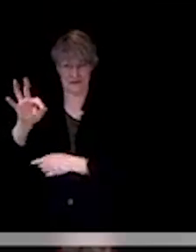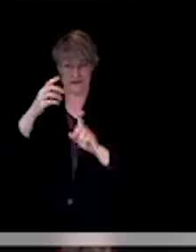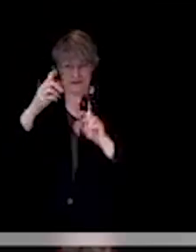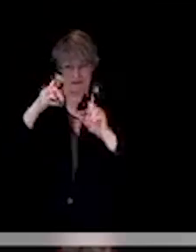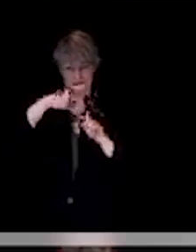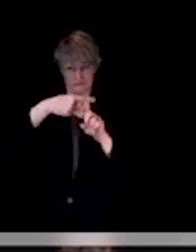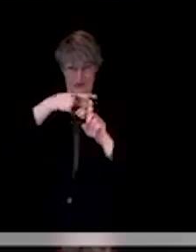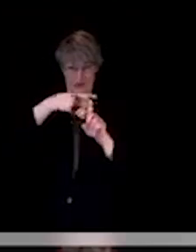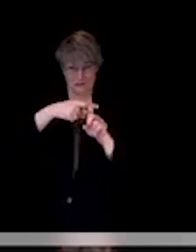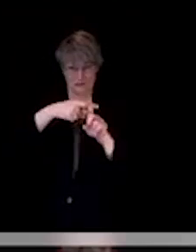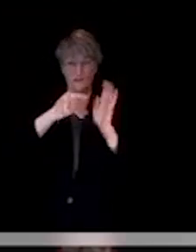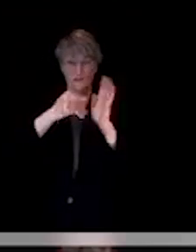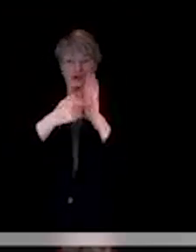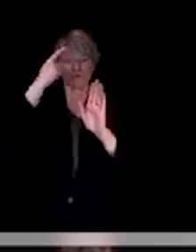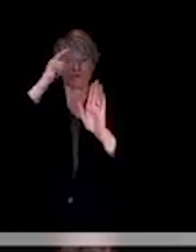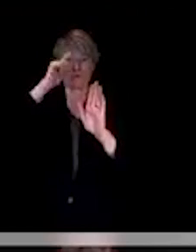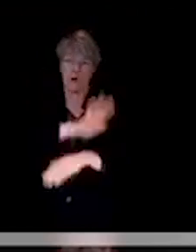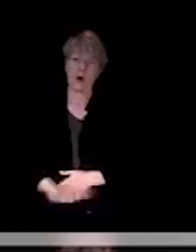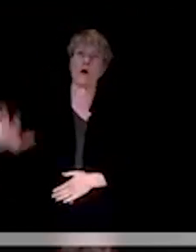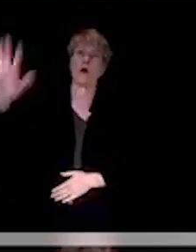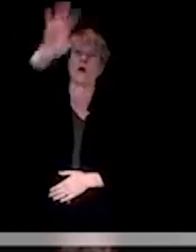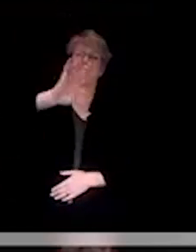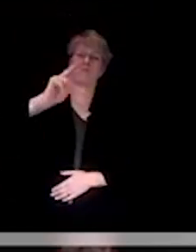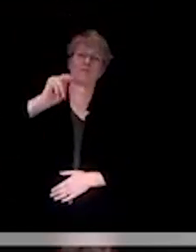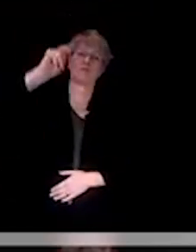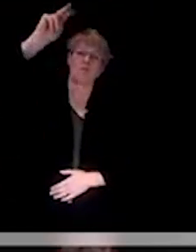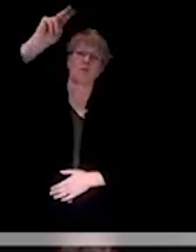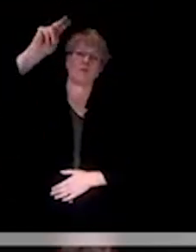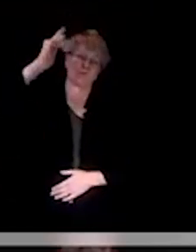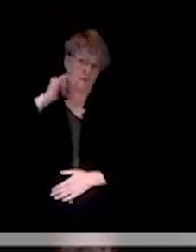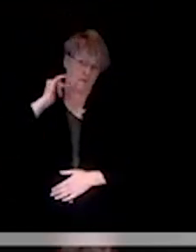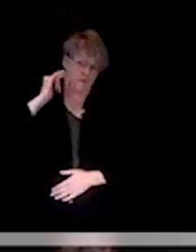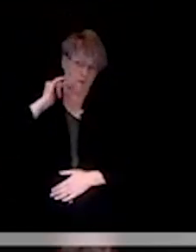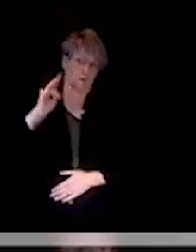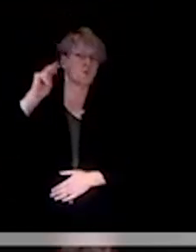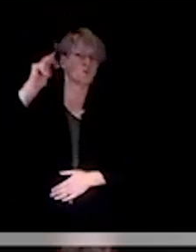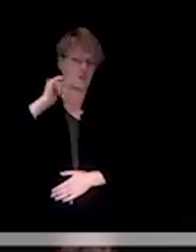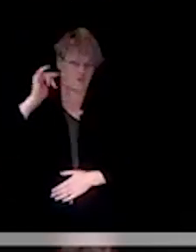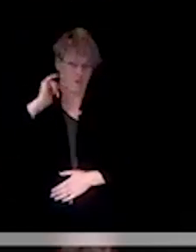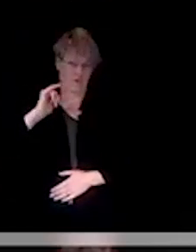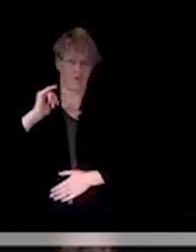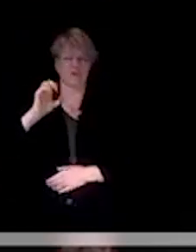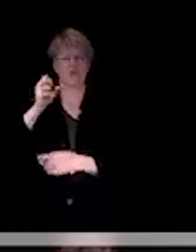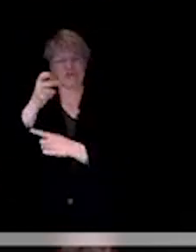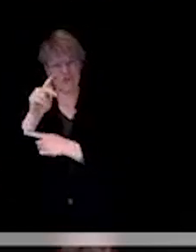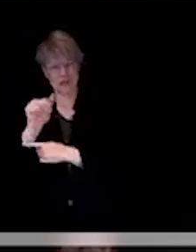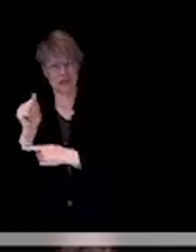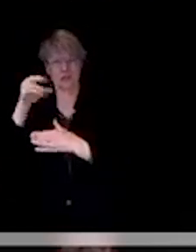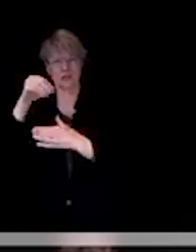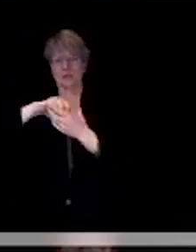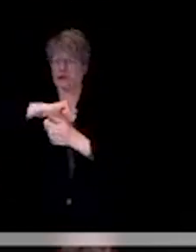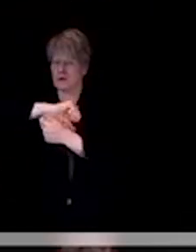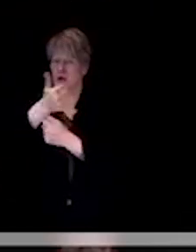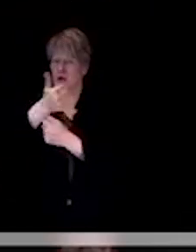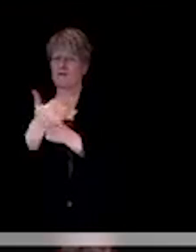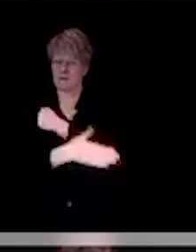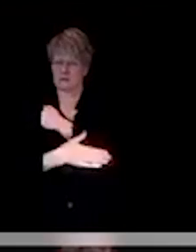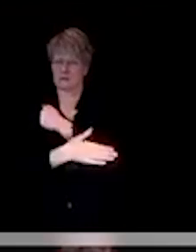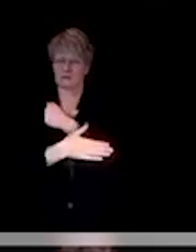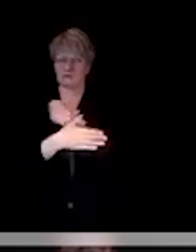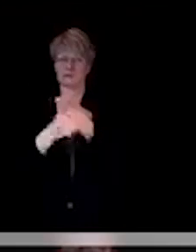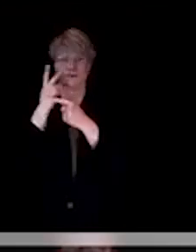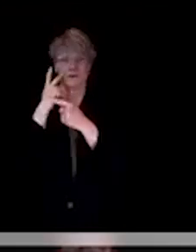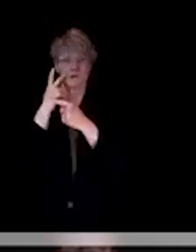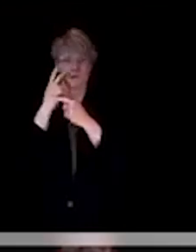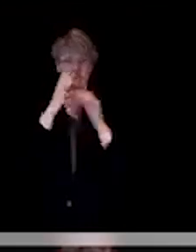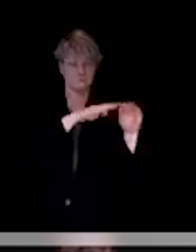California, so in Shasta County as well as surrounding counties. So, it gives you a picture of what's going on, not only here,